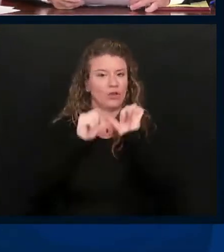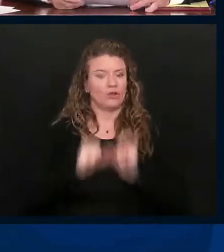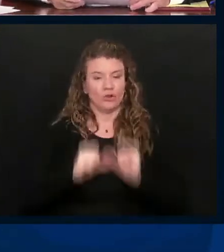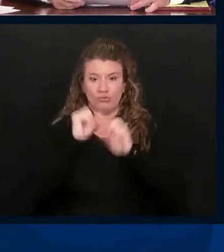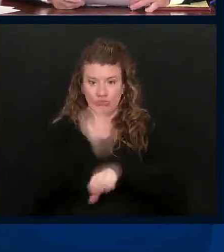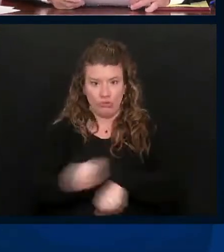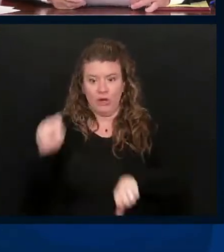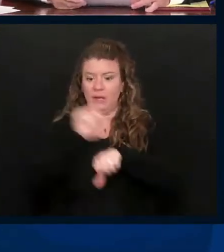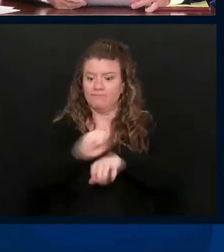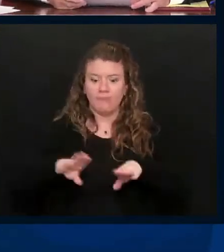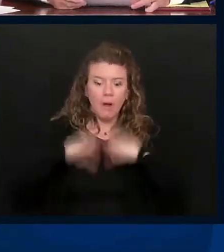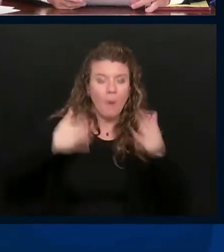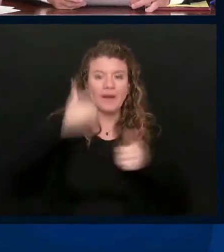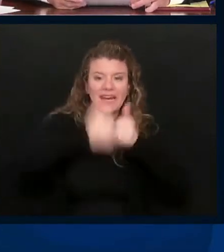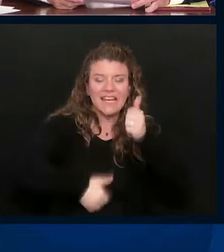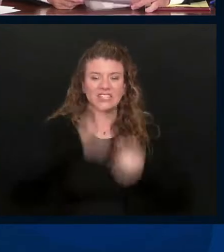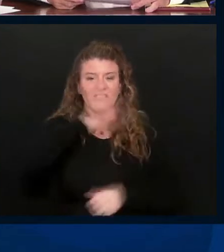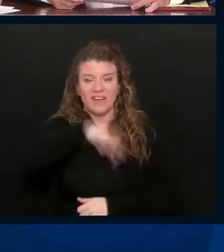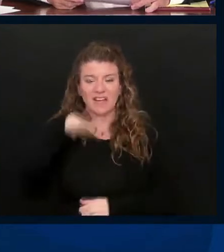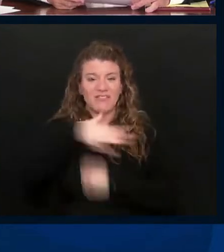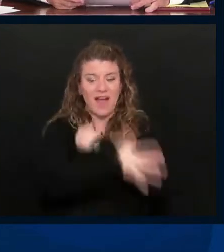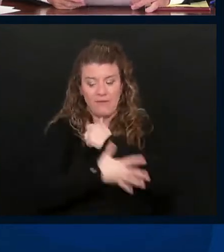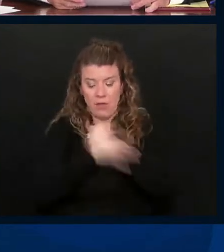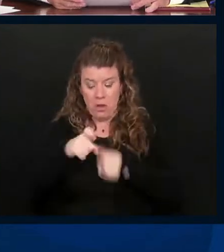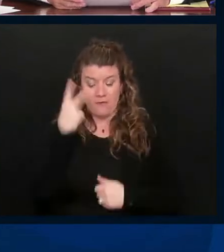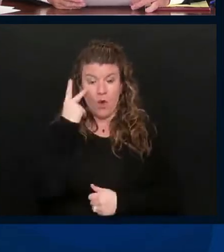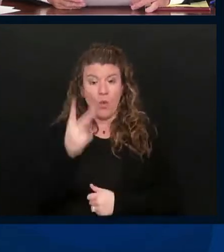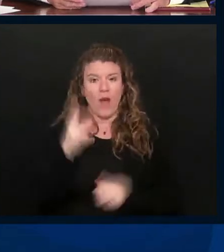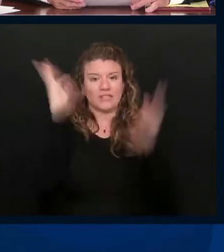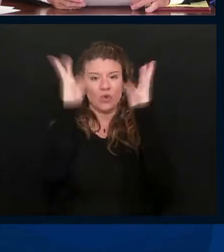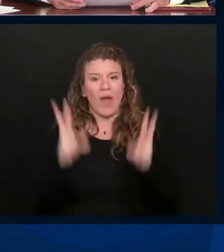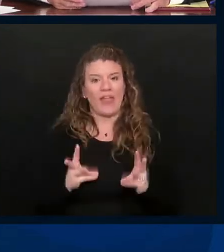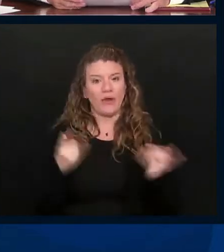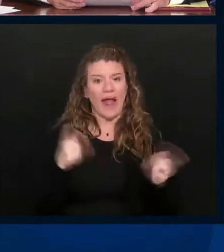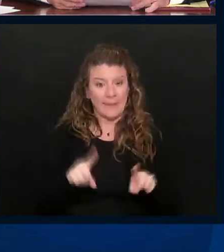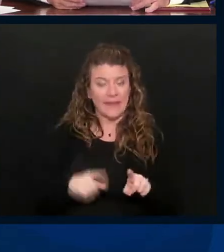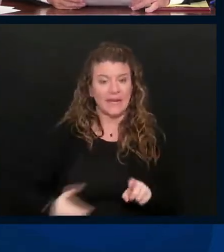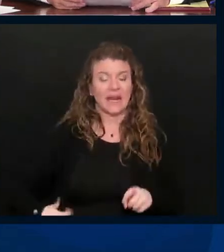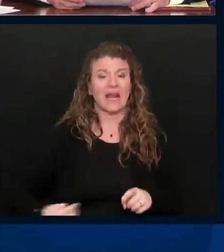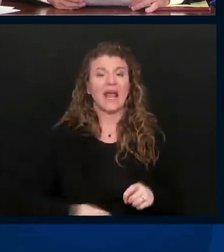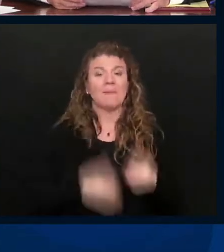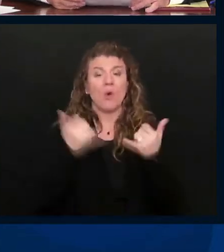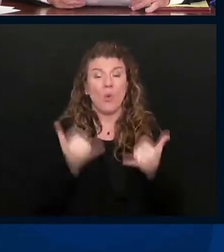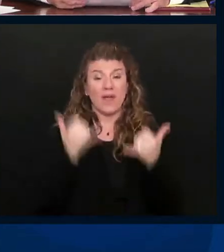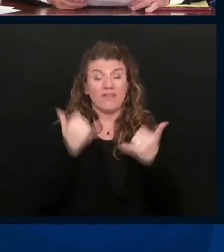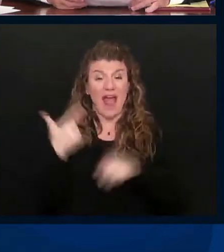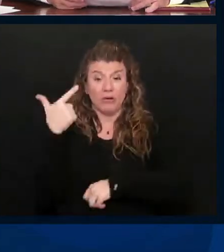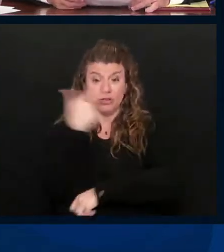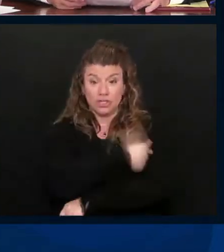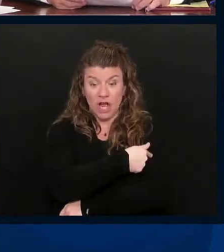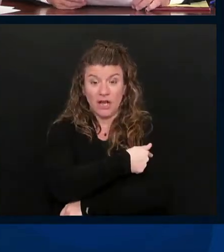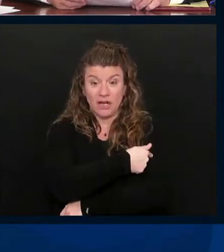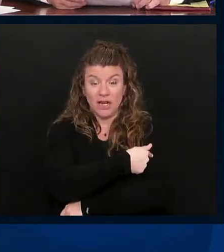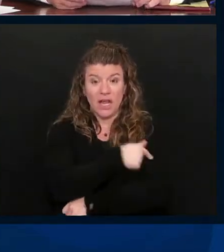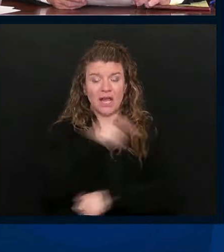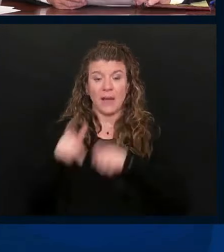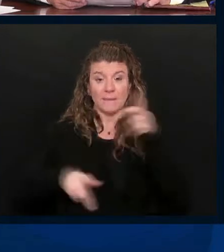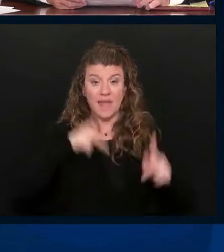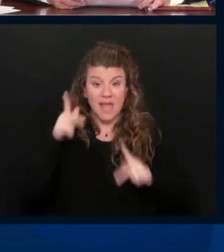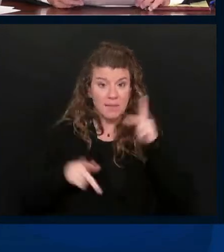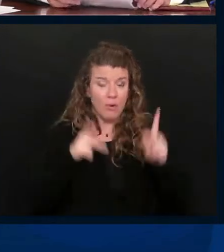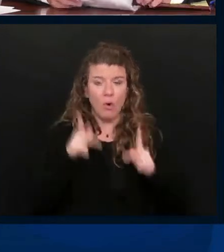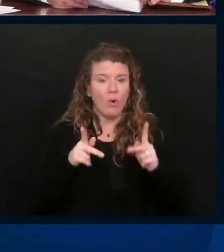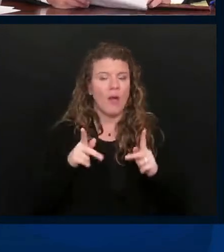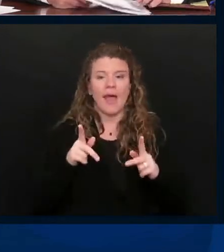fifty five counties. You've got to watch the weather alerts and all that. But we have now put in arms on people that I